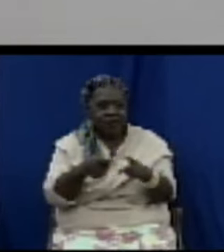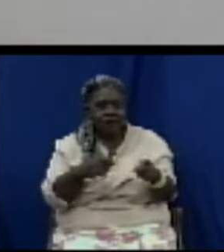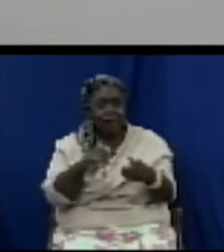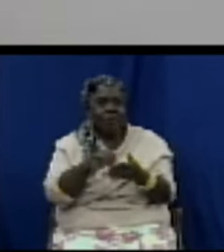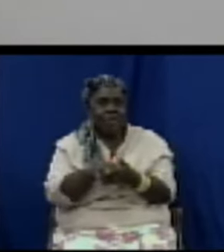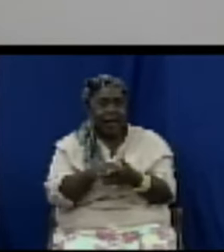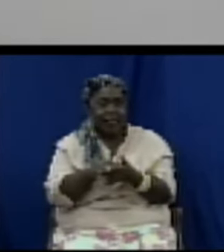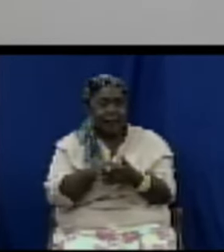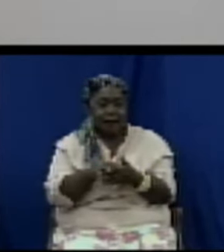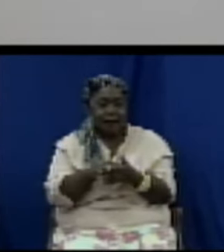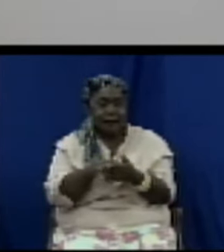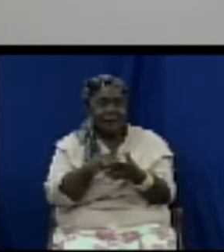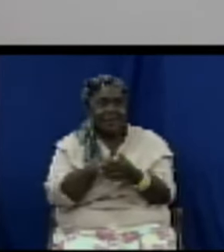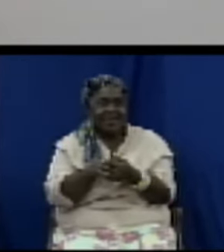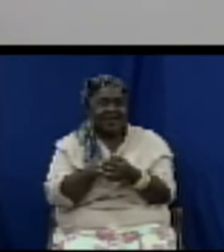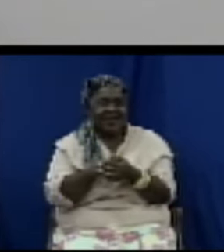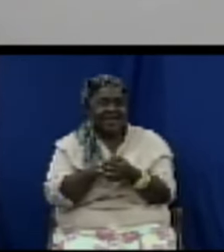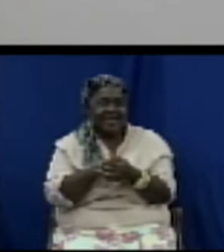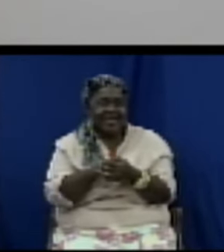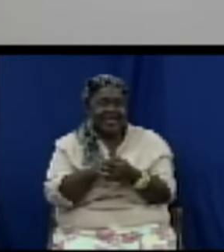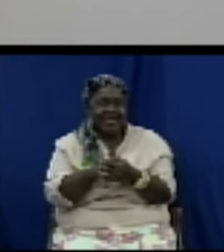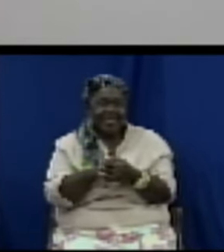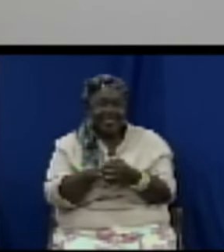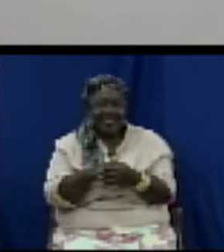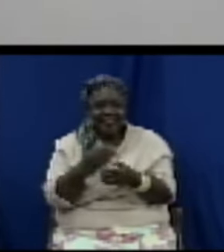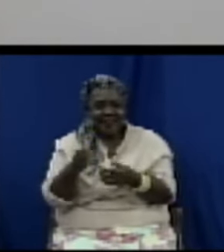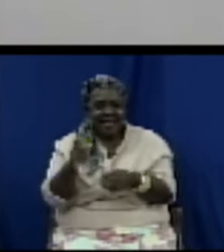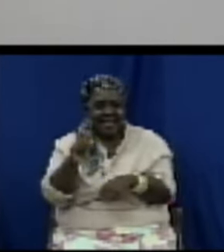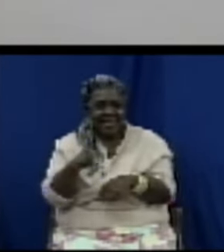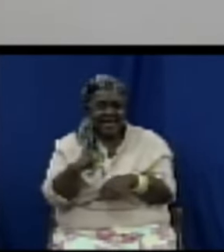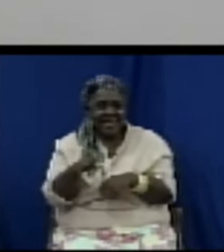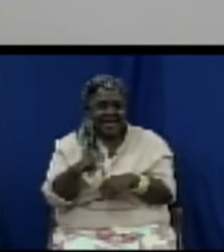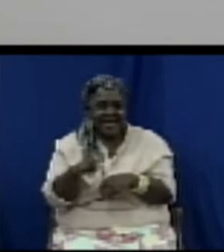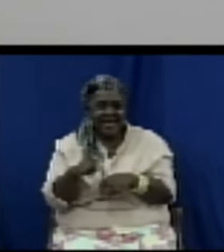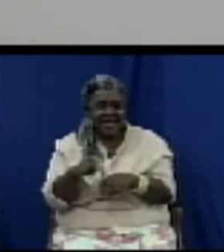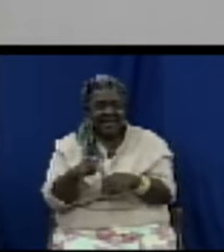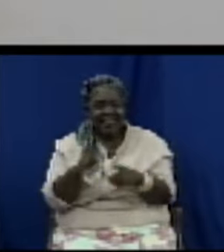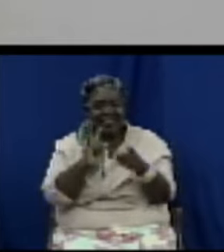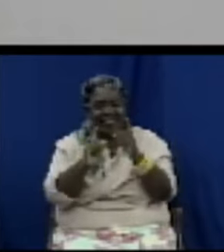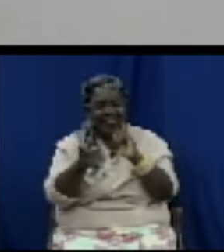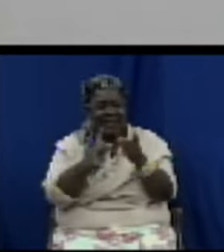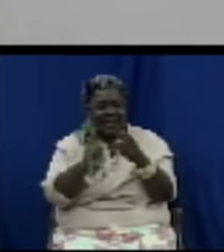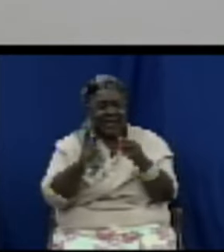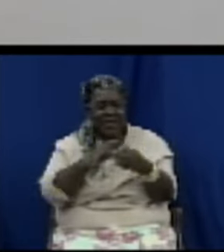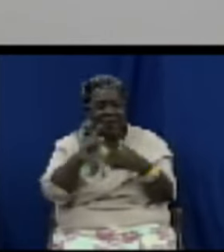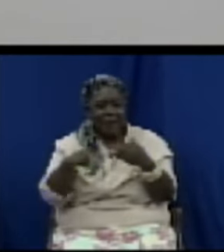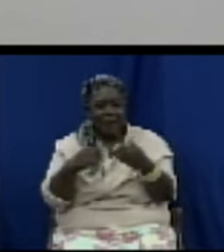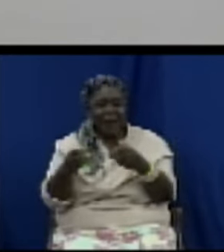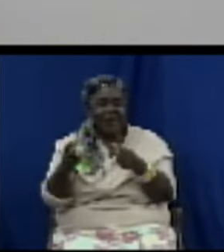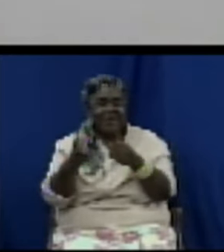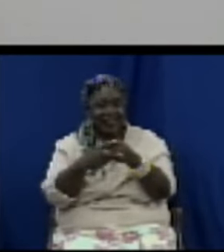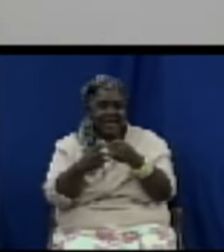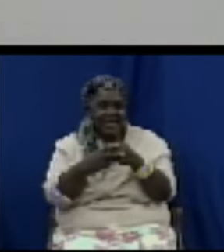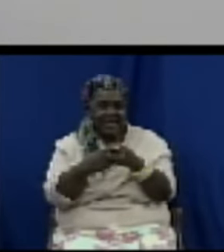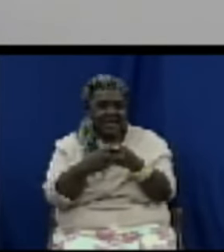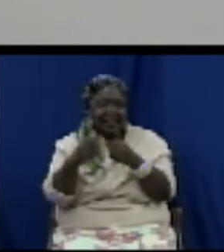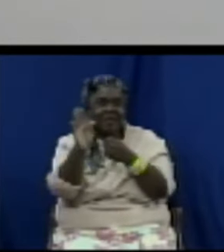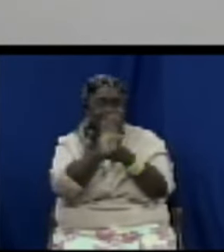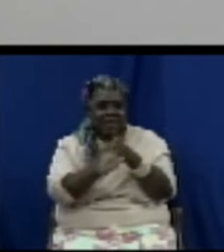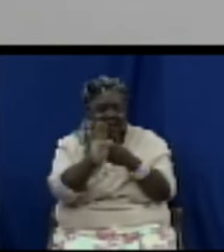there is a need to speak to safety as it relates to hazardous chemicals